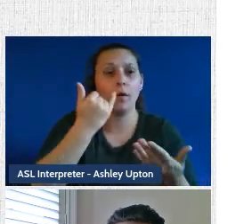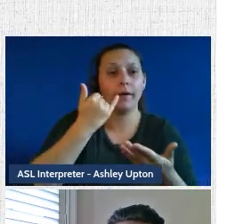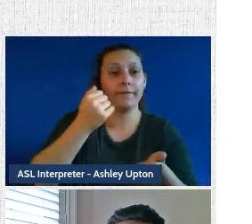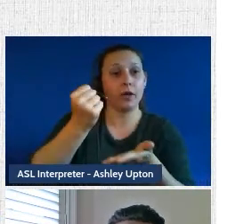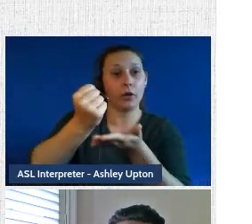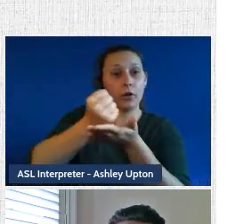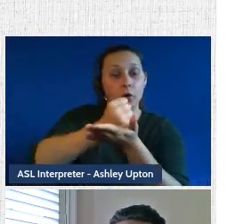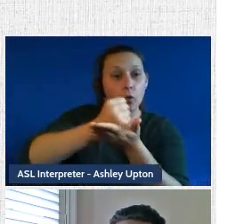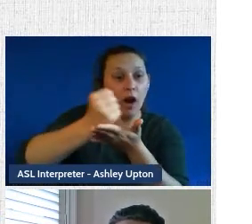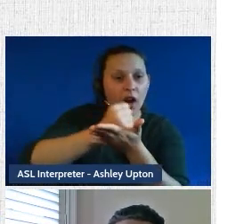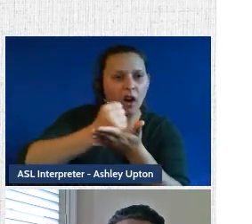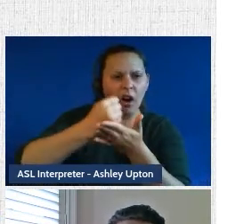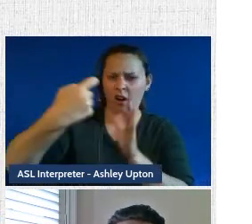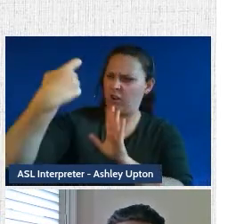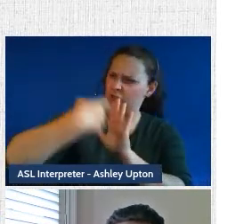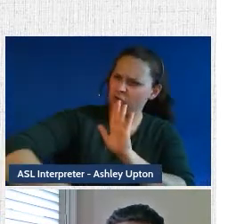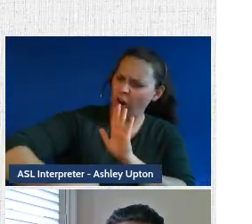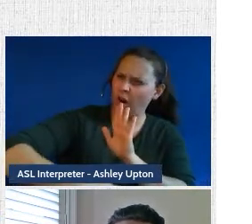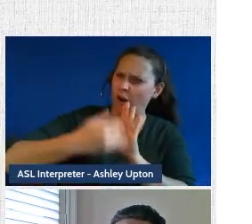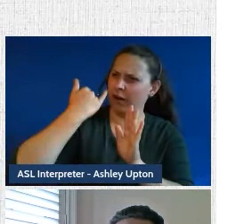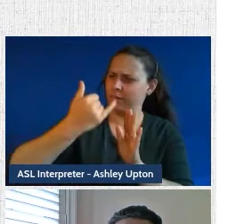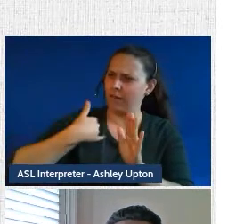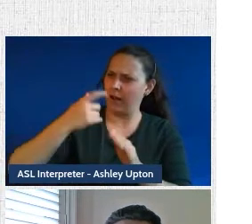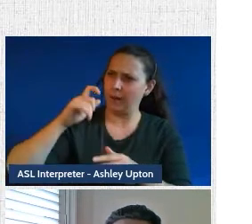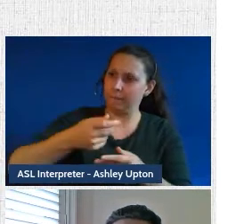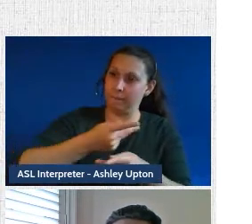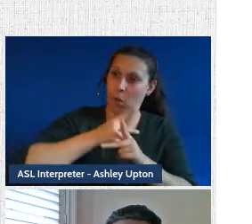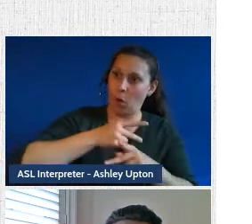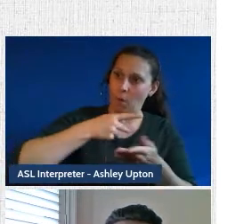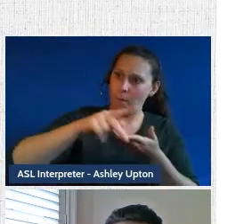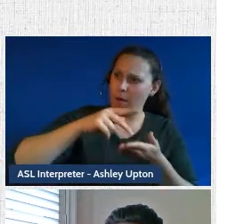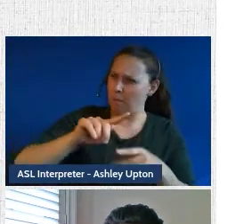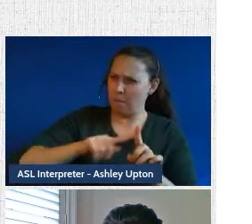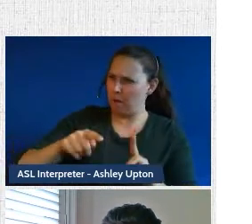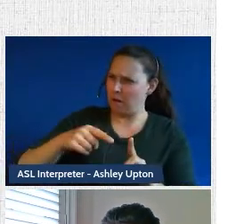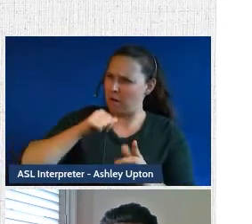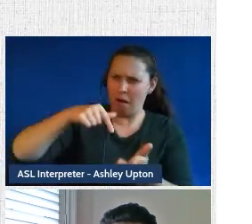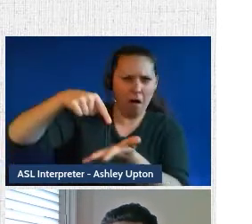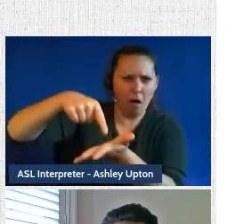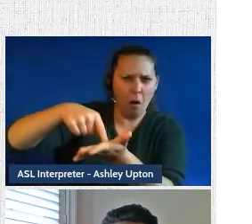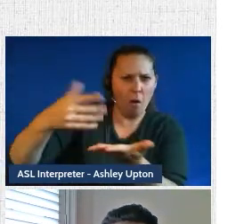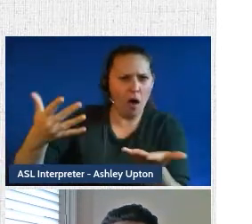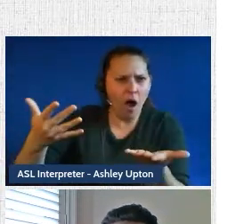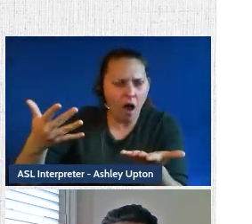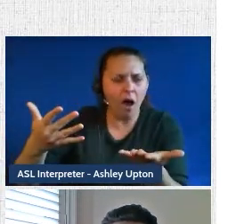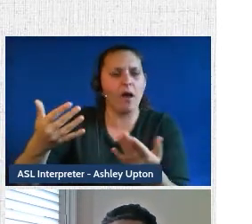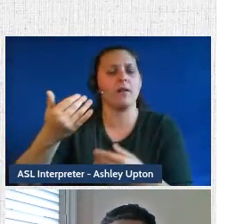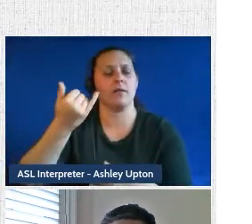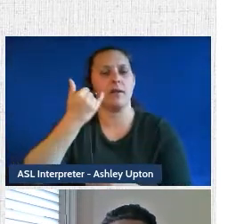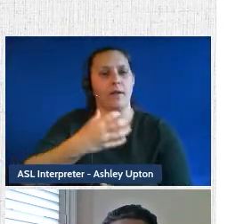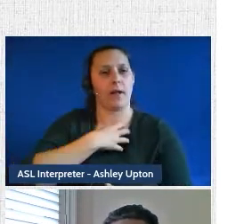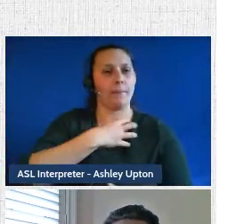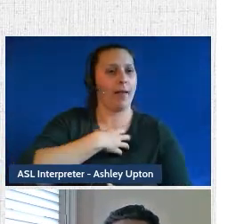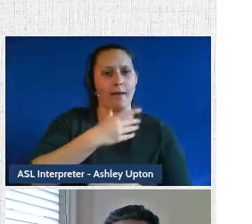institution charges you a loan repayment that you're actually not owed. And so, you know, consumer complaints really is, it can cover a variety of areas,